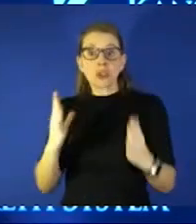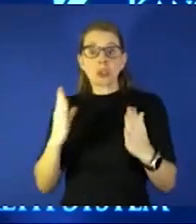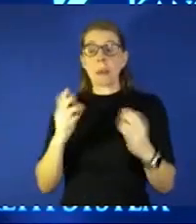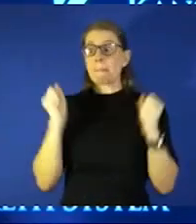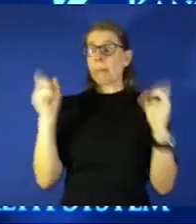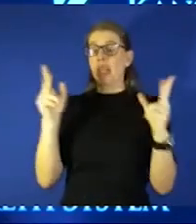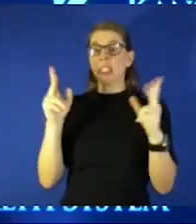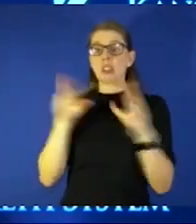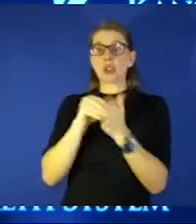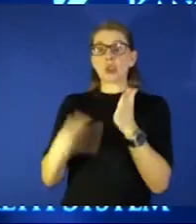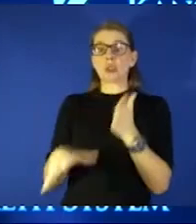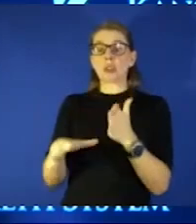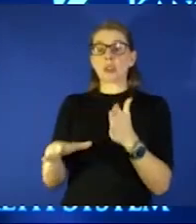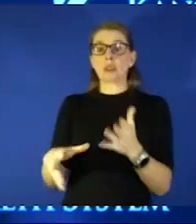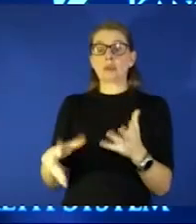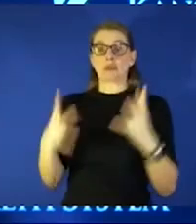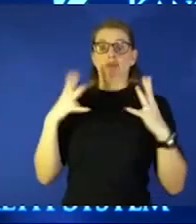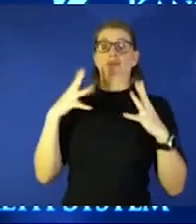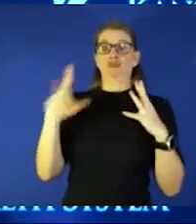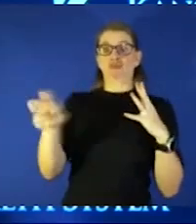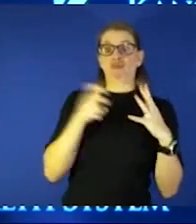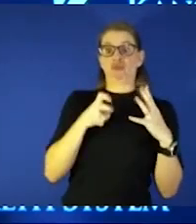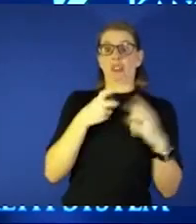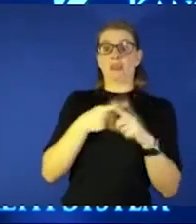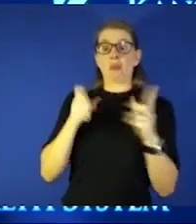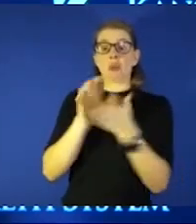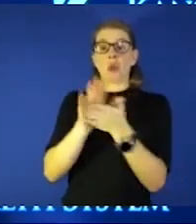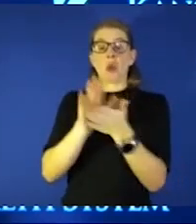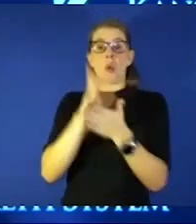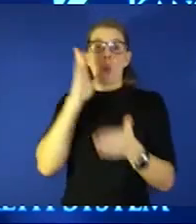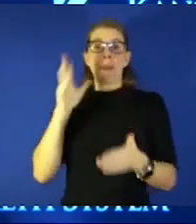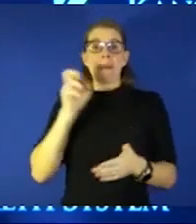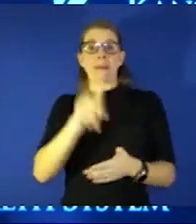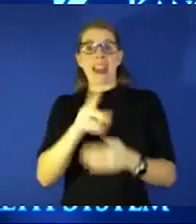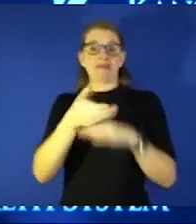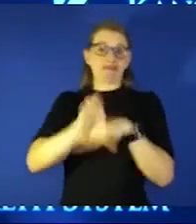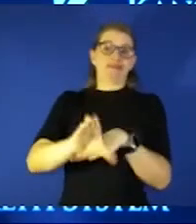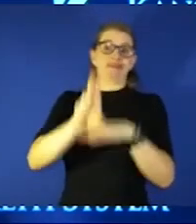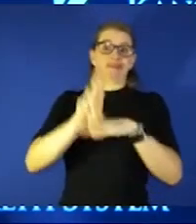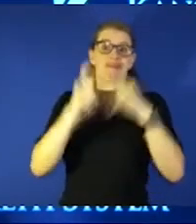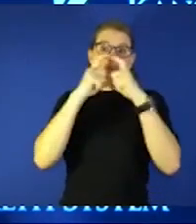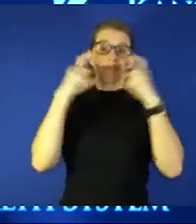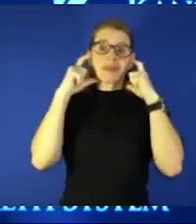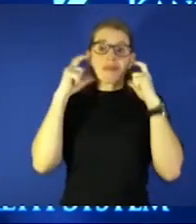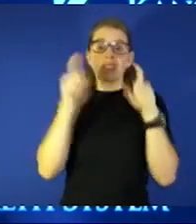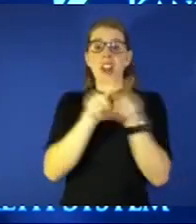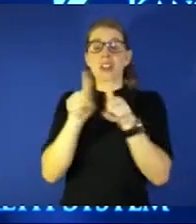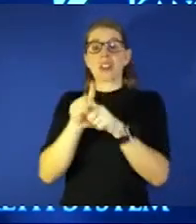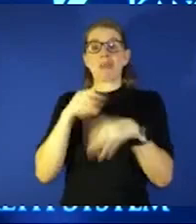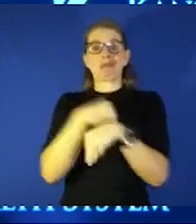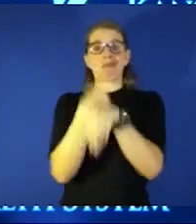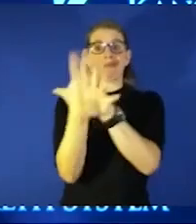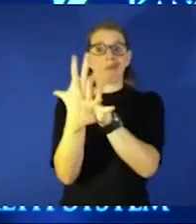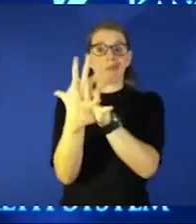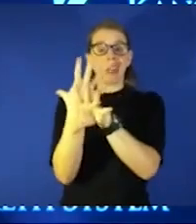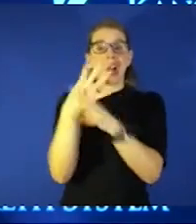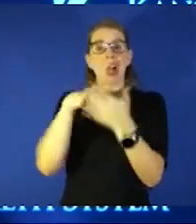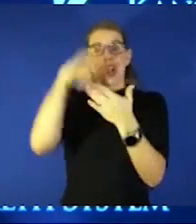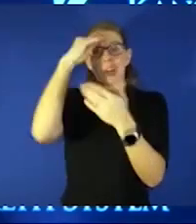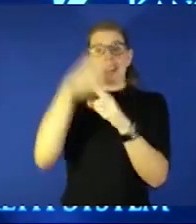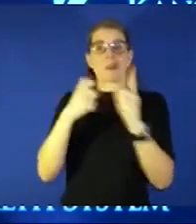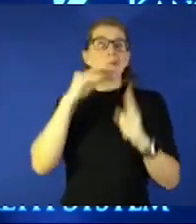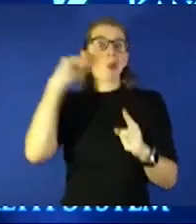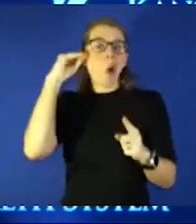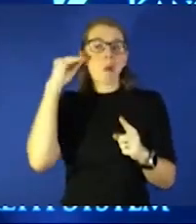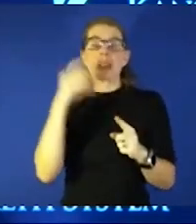guess what we're going to be back masking we're going back having to try and do hybrid learning from home we're going to be back not being able to sporting events